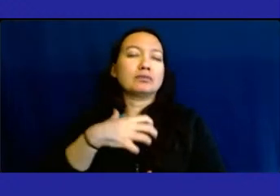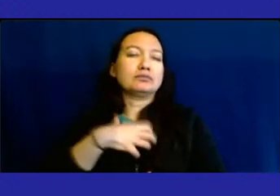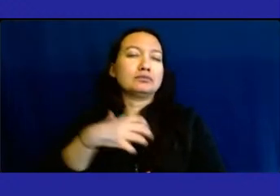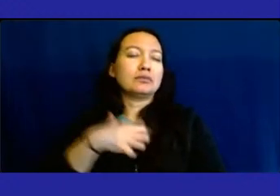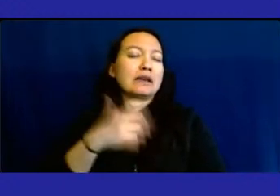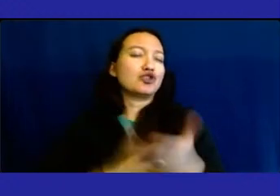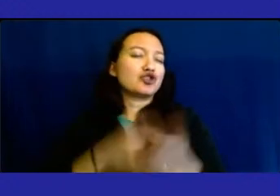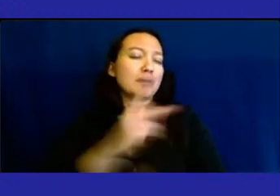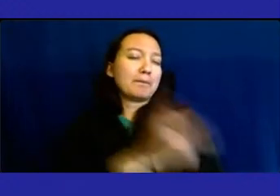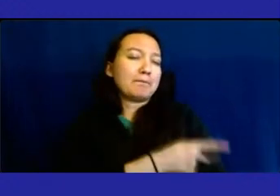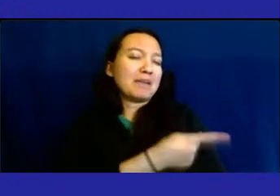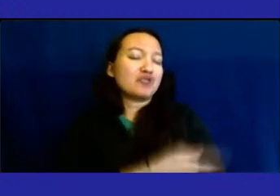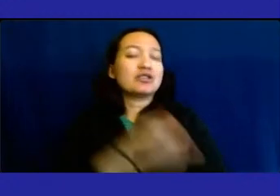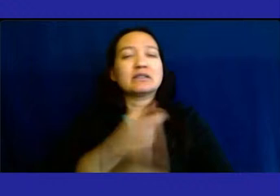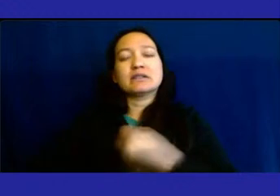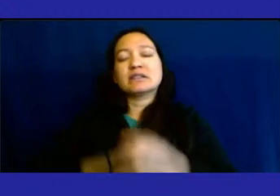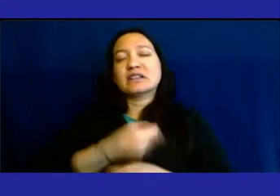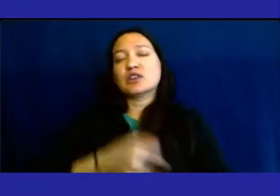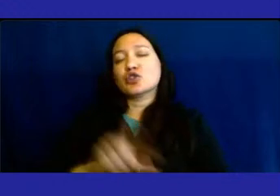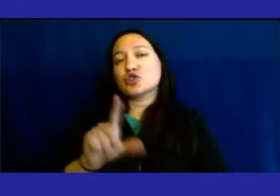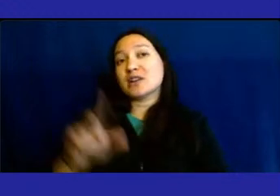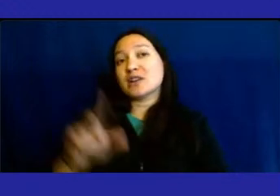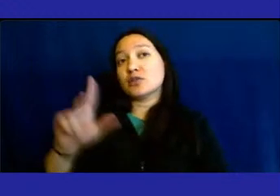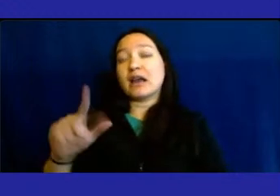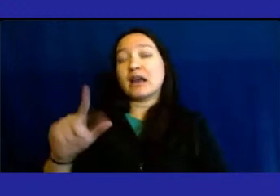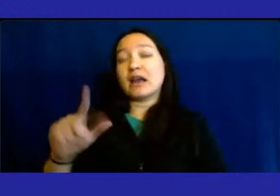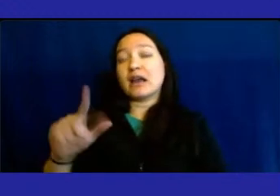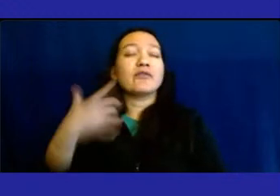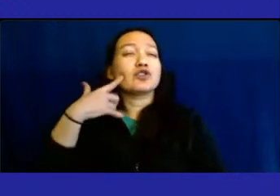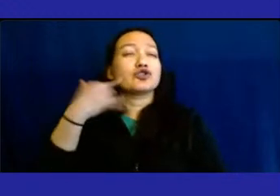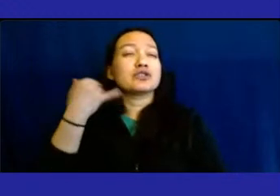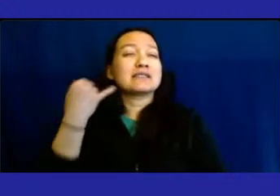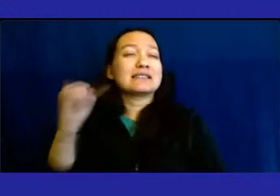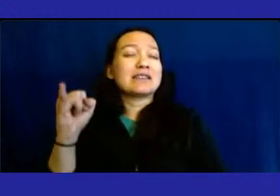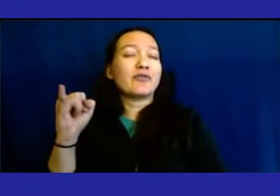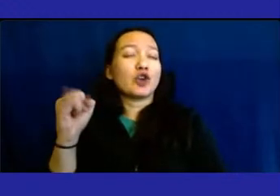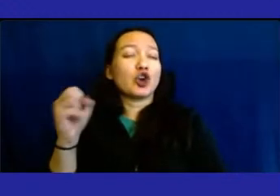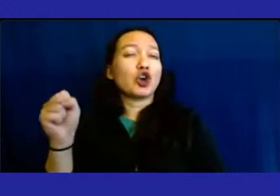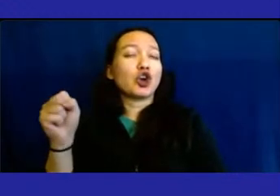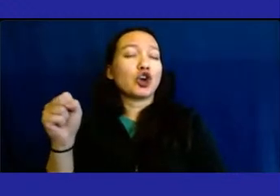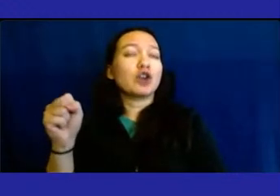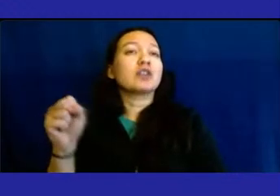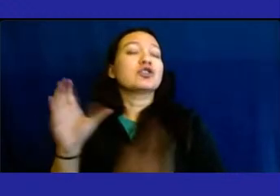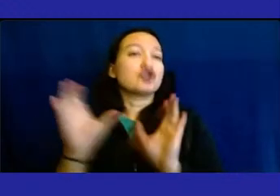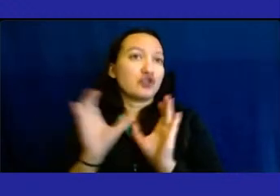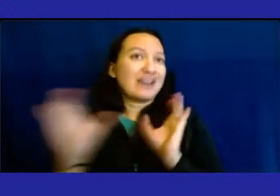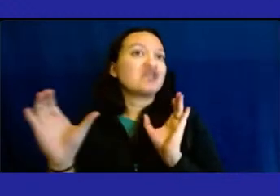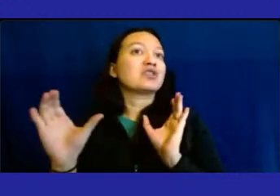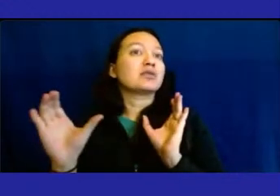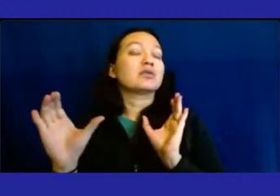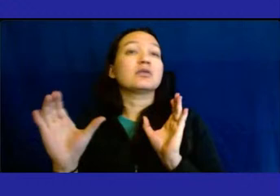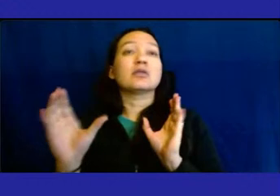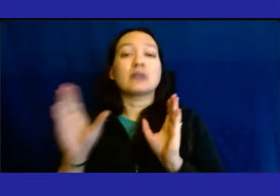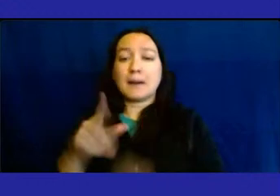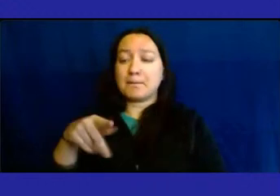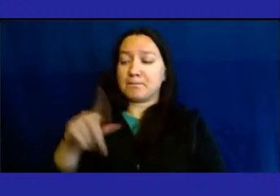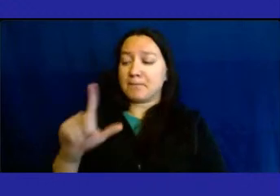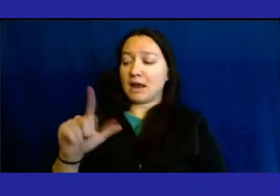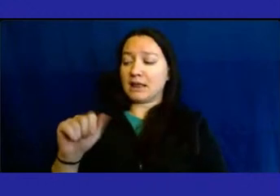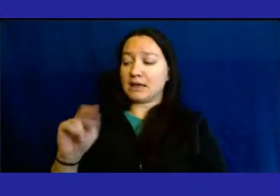In 2023, Bellevue earned a silver certification in patient-centered care by Plaintree International.